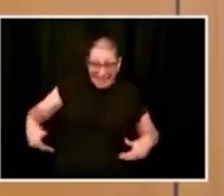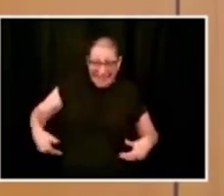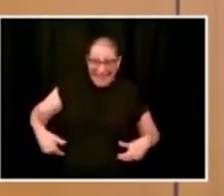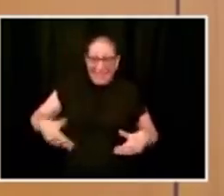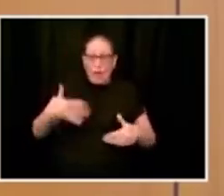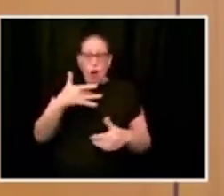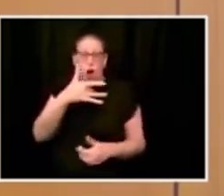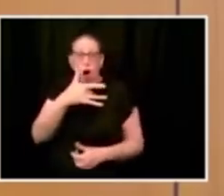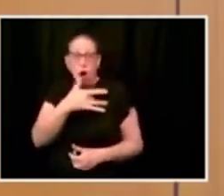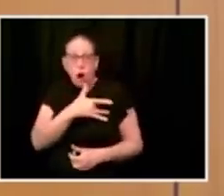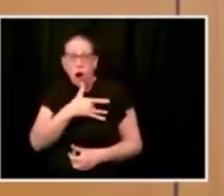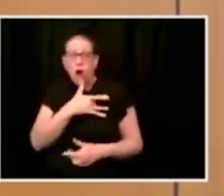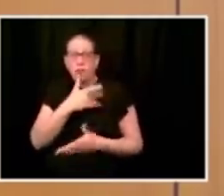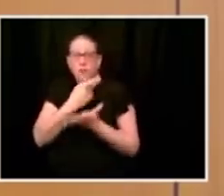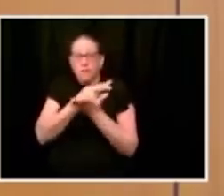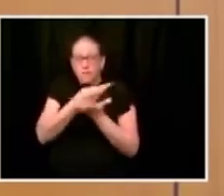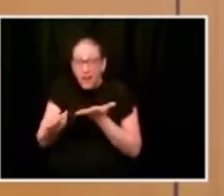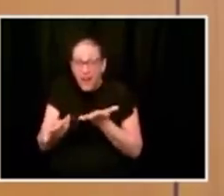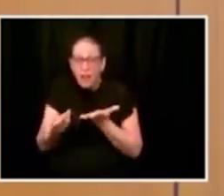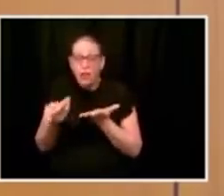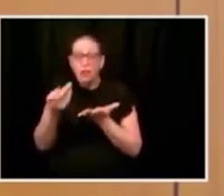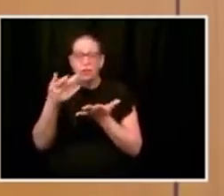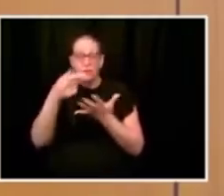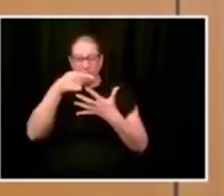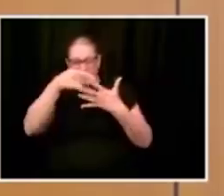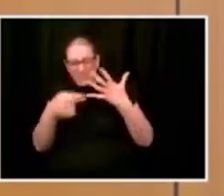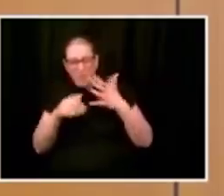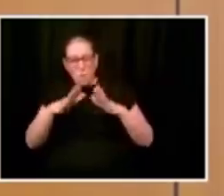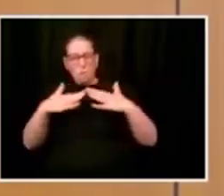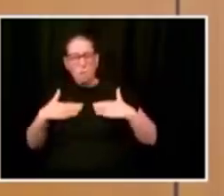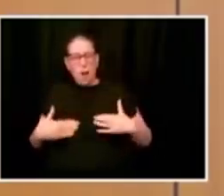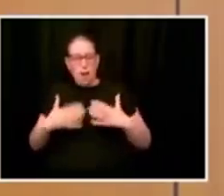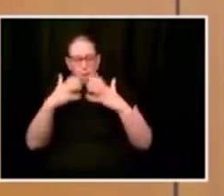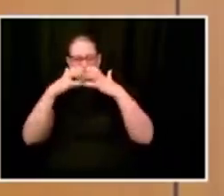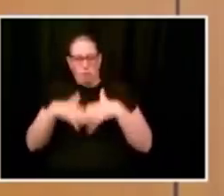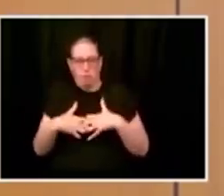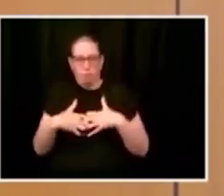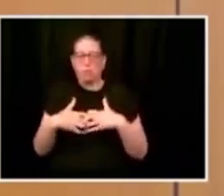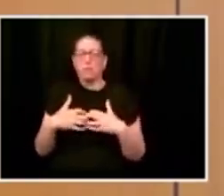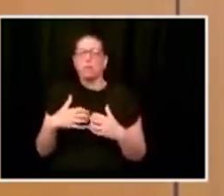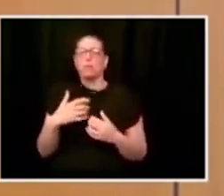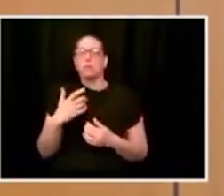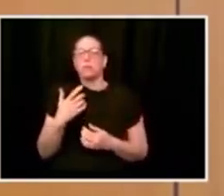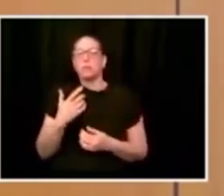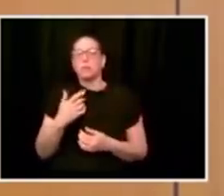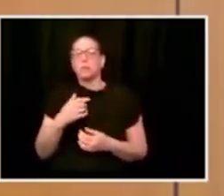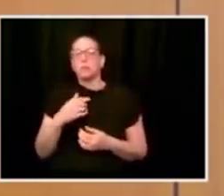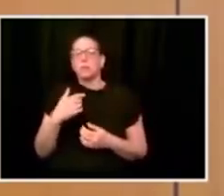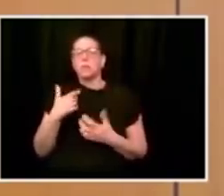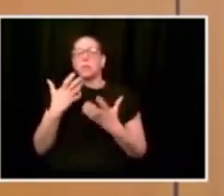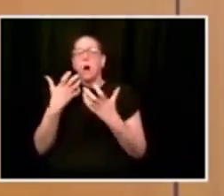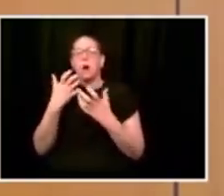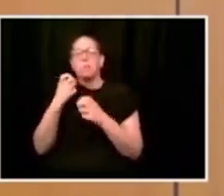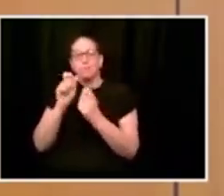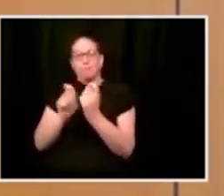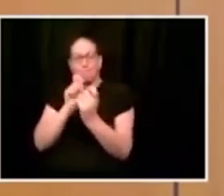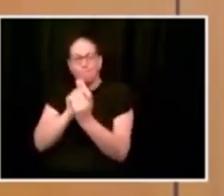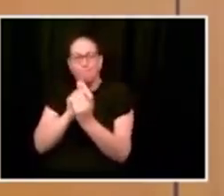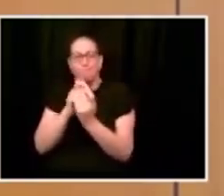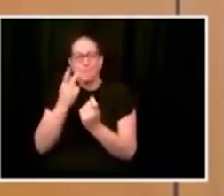we limit the number of children that are diagnosed with this inflammatory